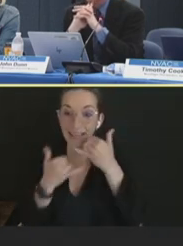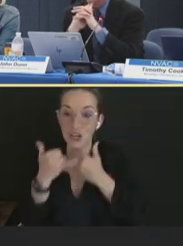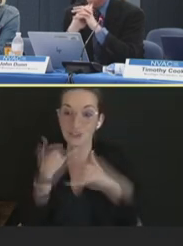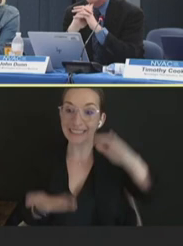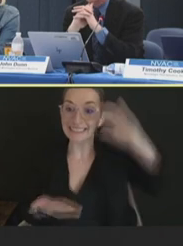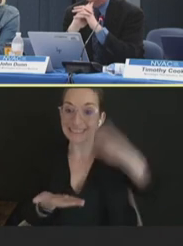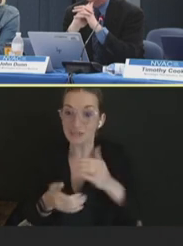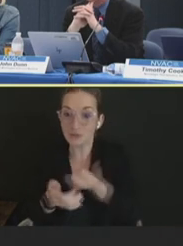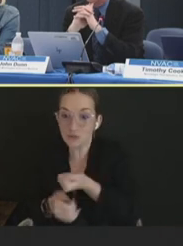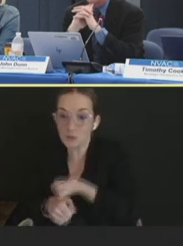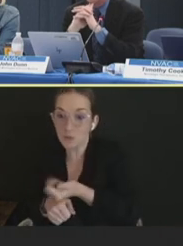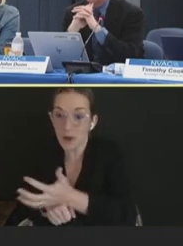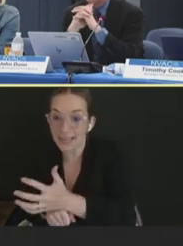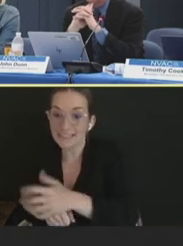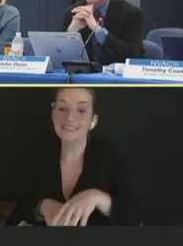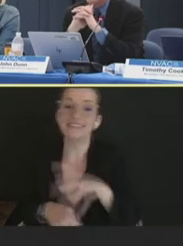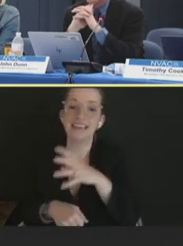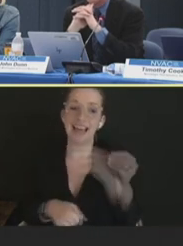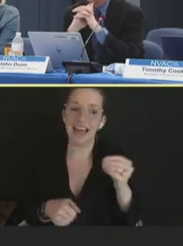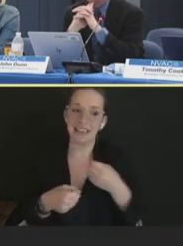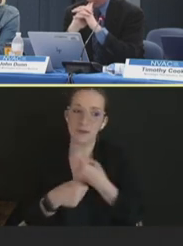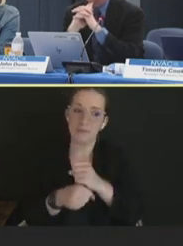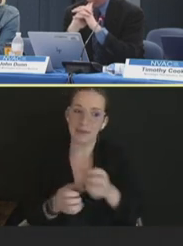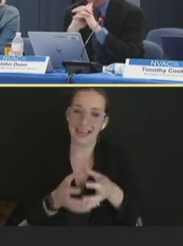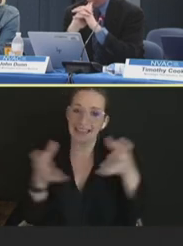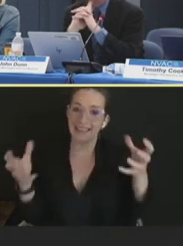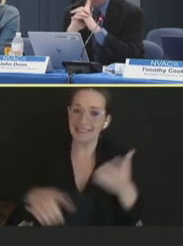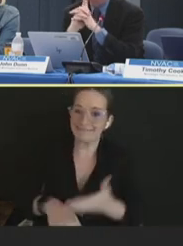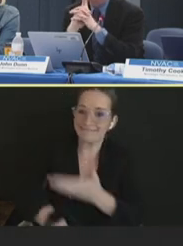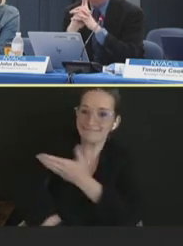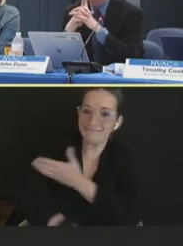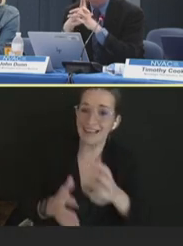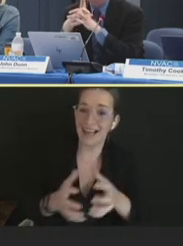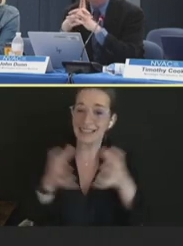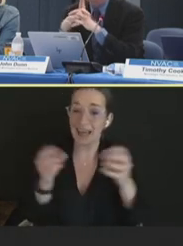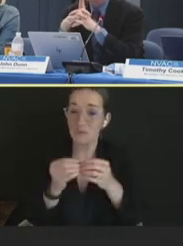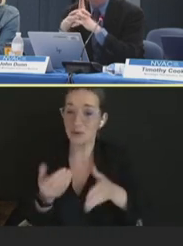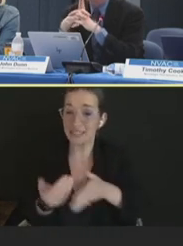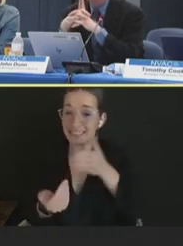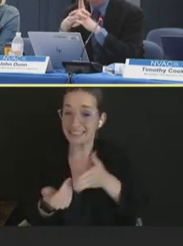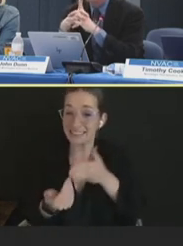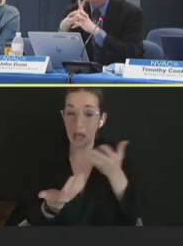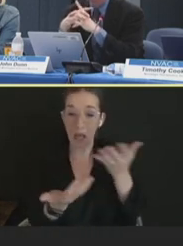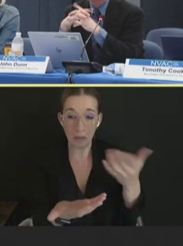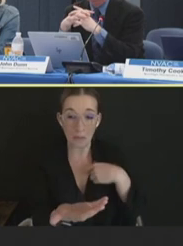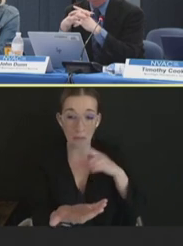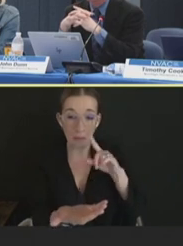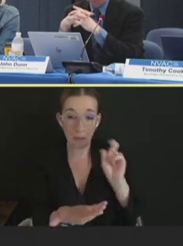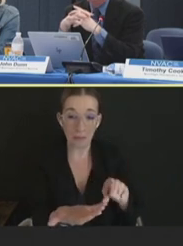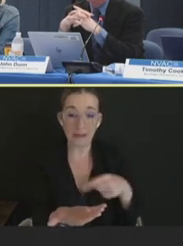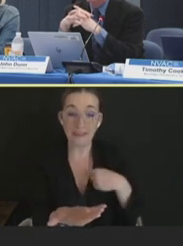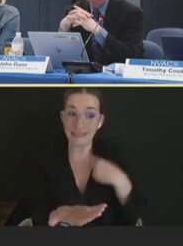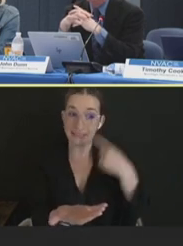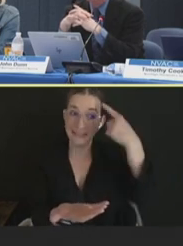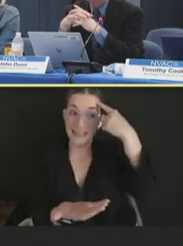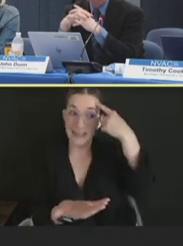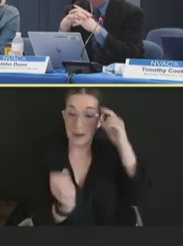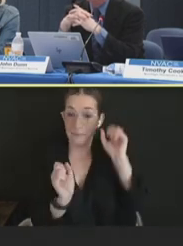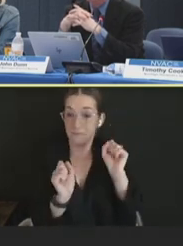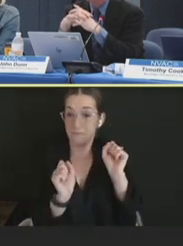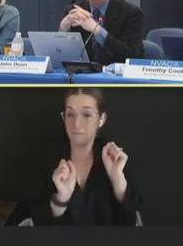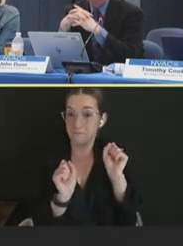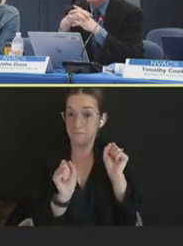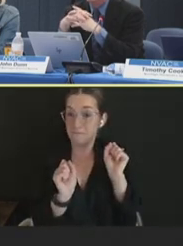a lot of things a lot easier than they otherwise are. Is there any realistic thought that